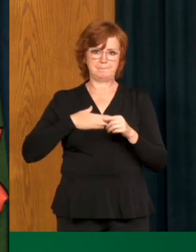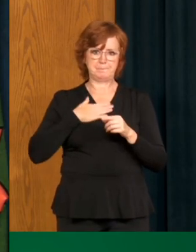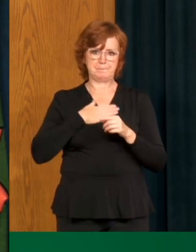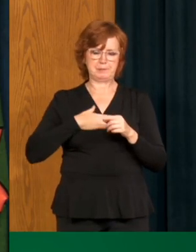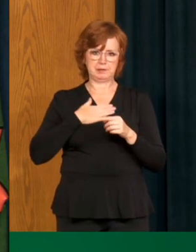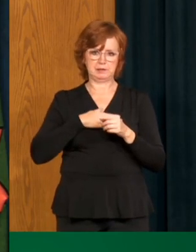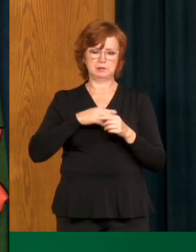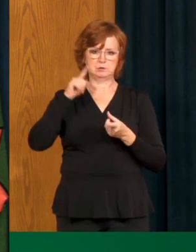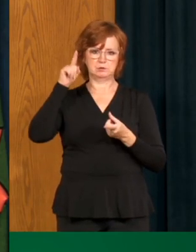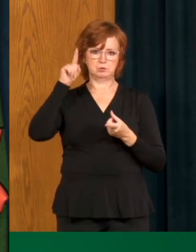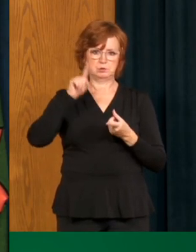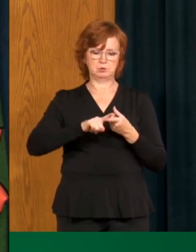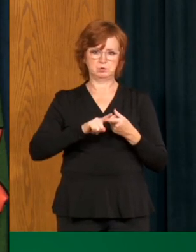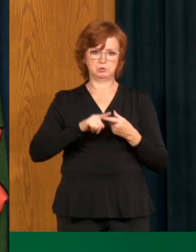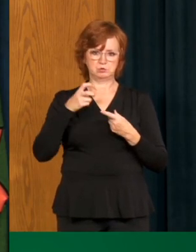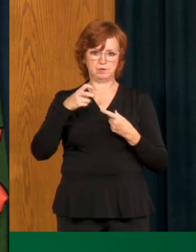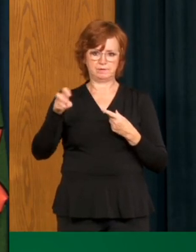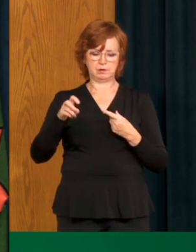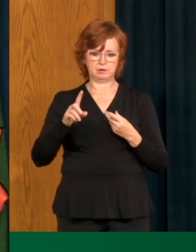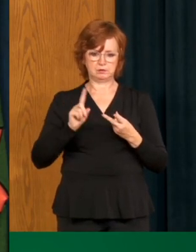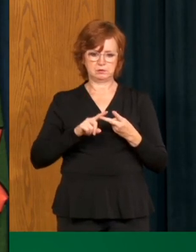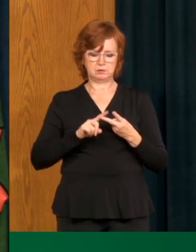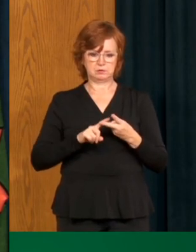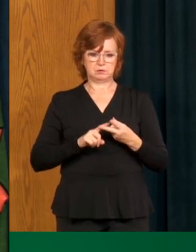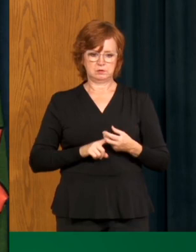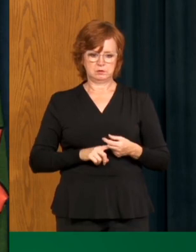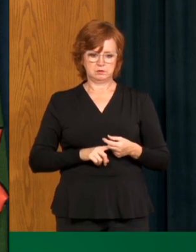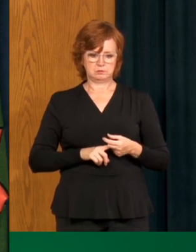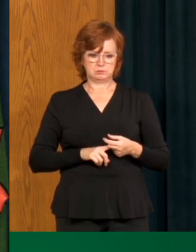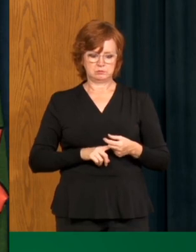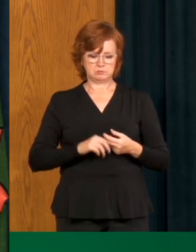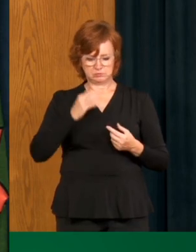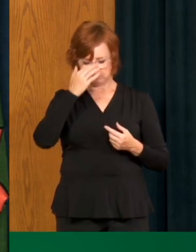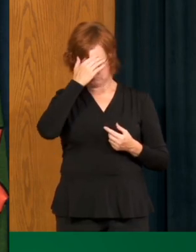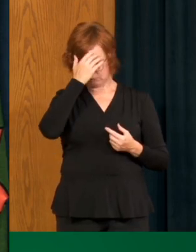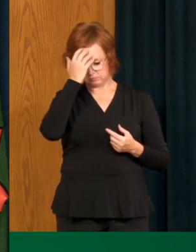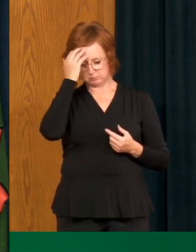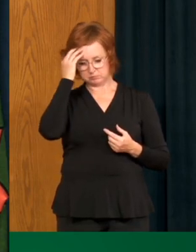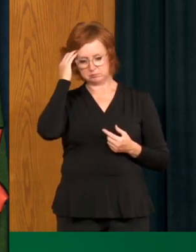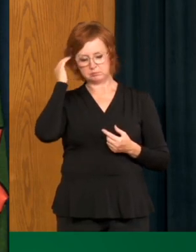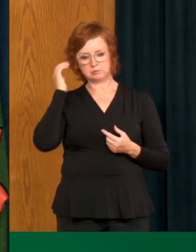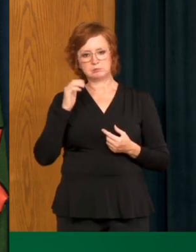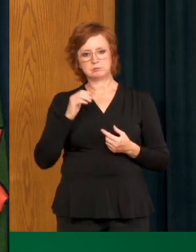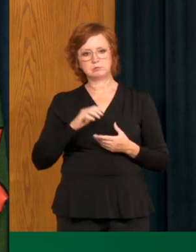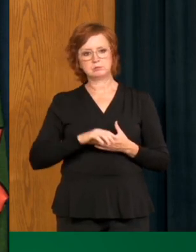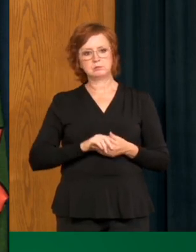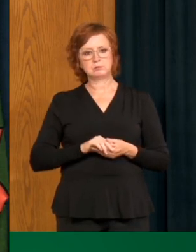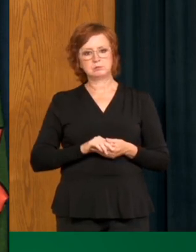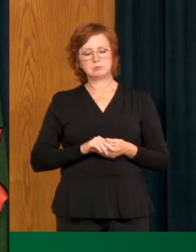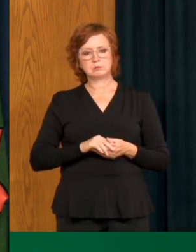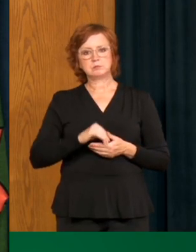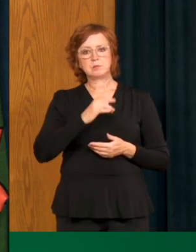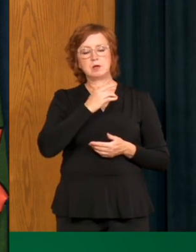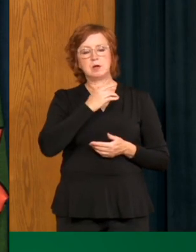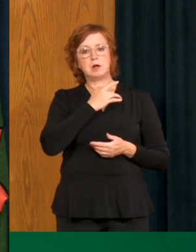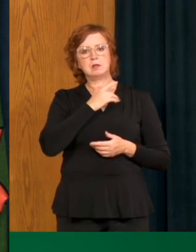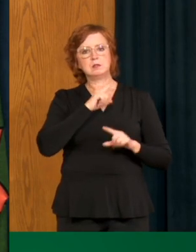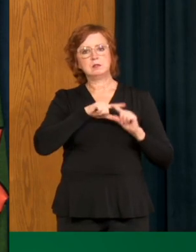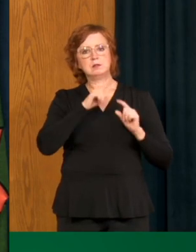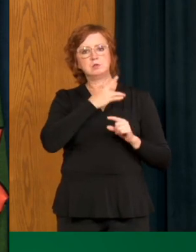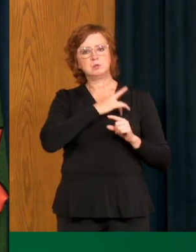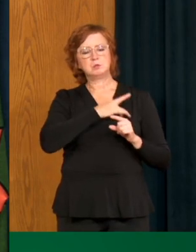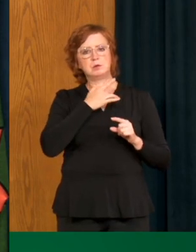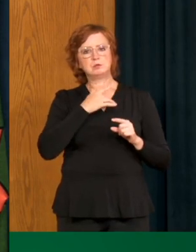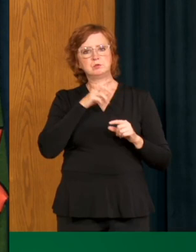on, on the details of this, but we've recommended also that interprovincial travel, uh, should be kept at an absolute minimum, uh, if, if possible.